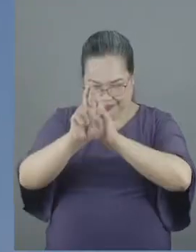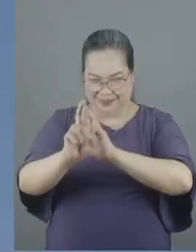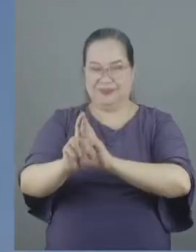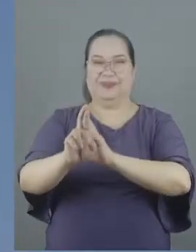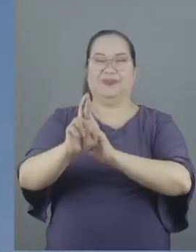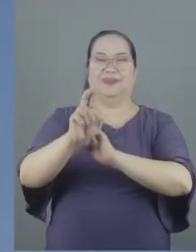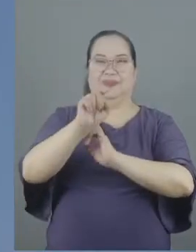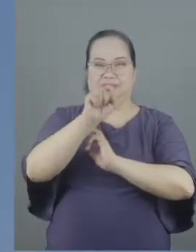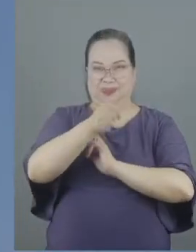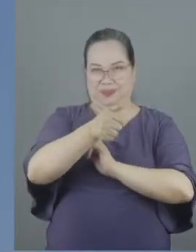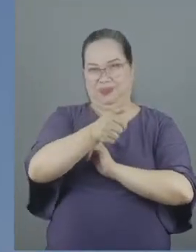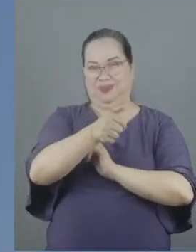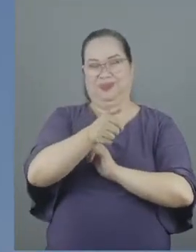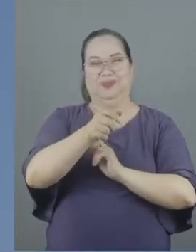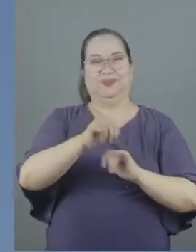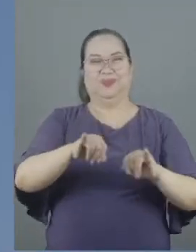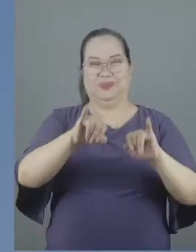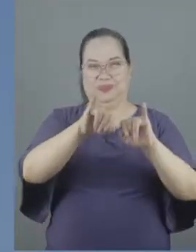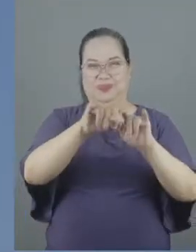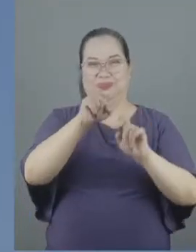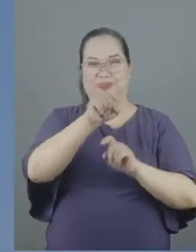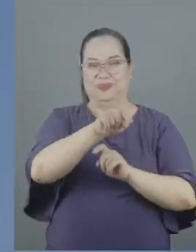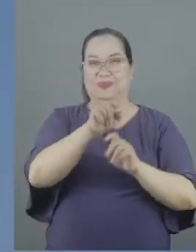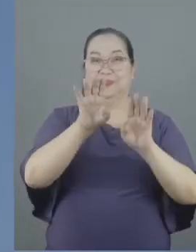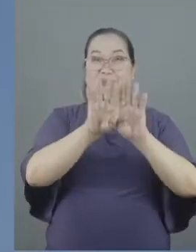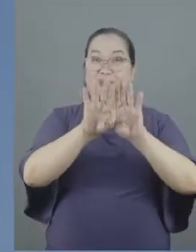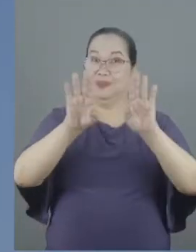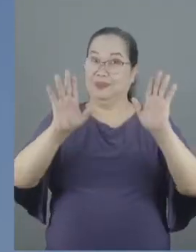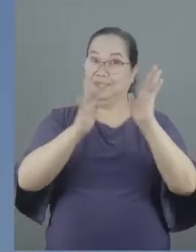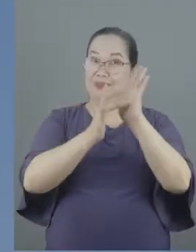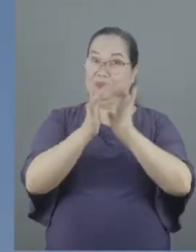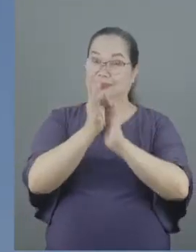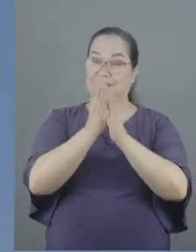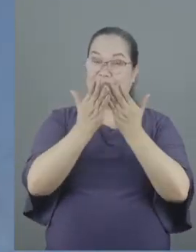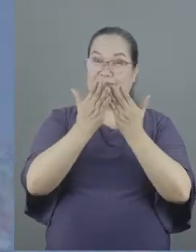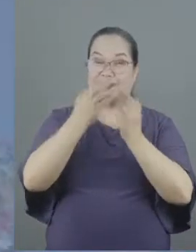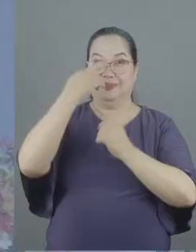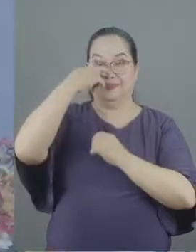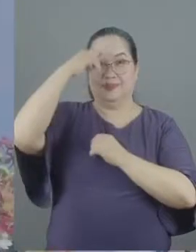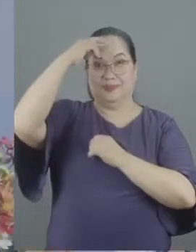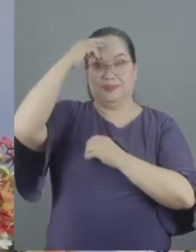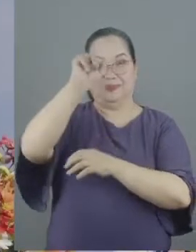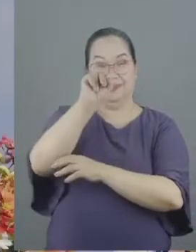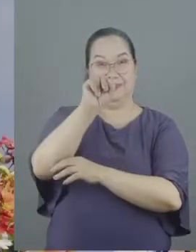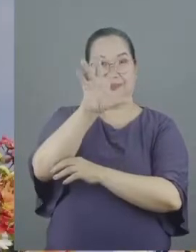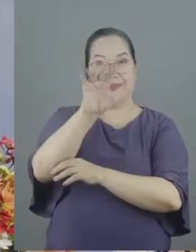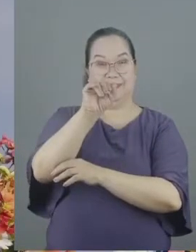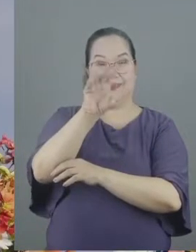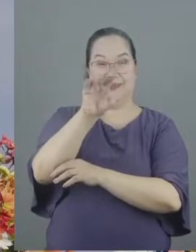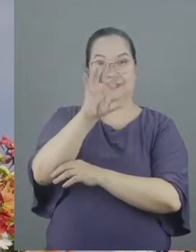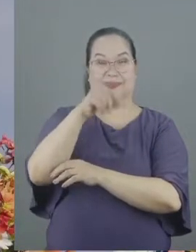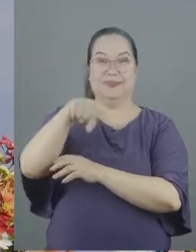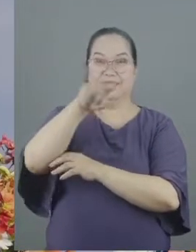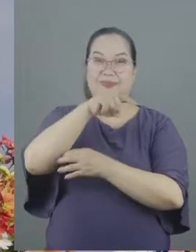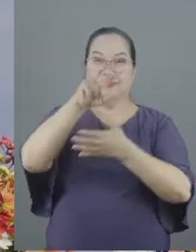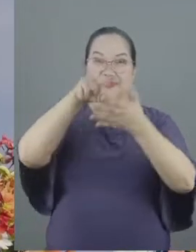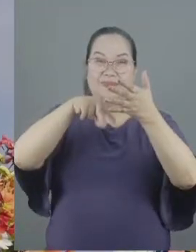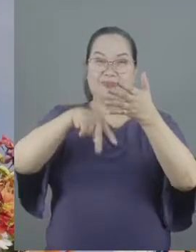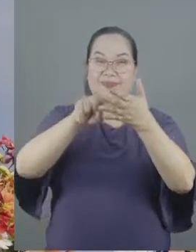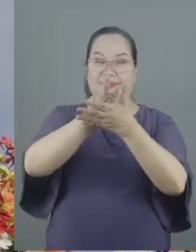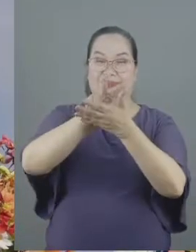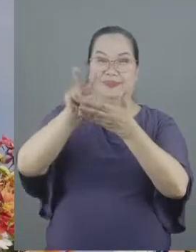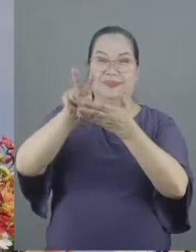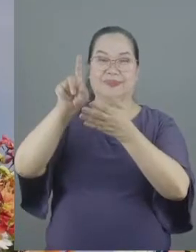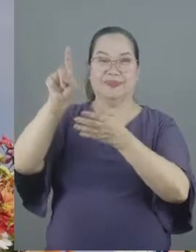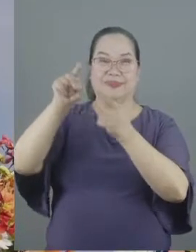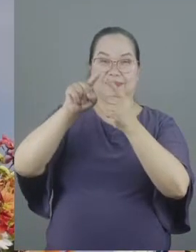deserves. With that said, open your Bibles to Romans 15. And we will be reading verses 1 through